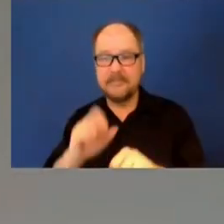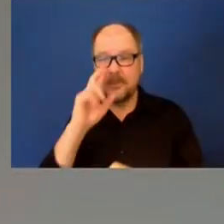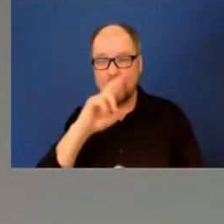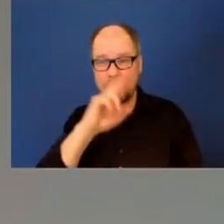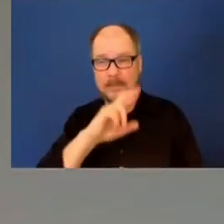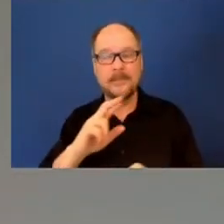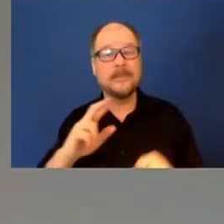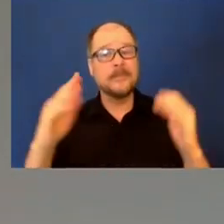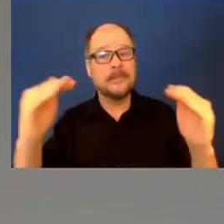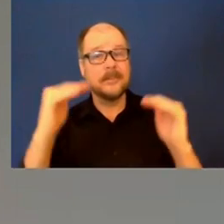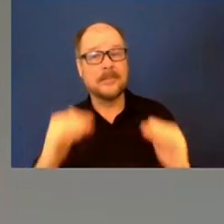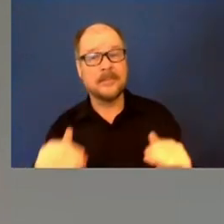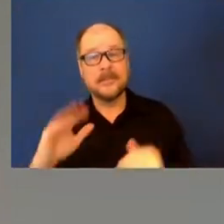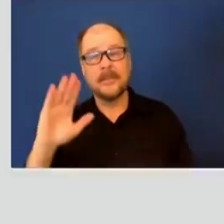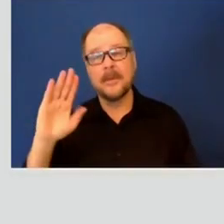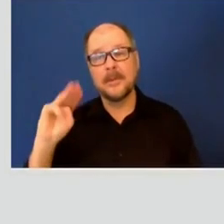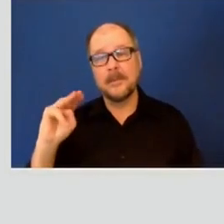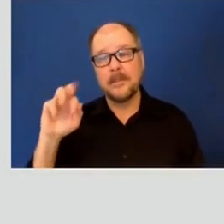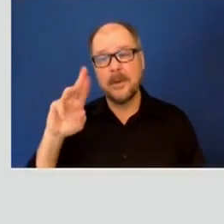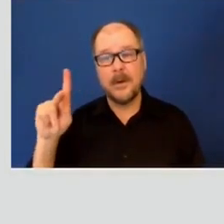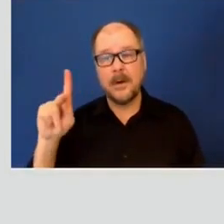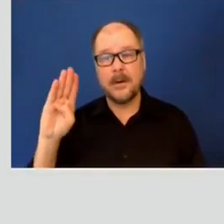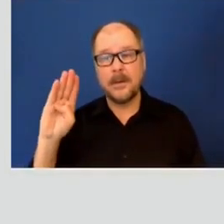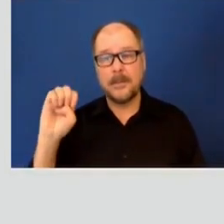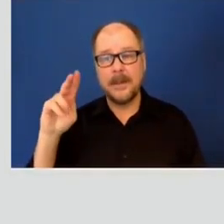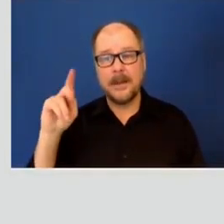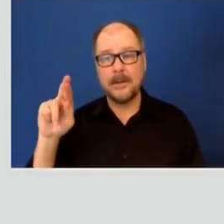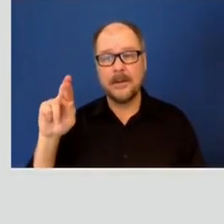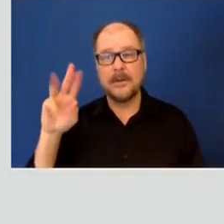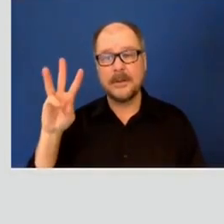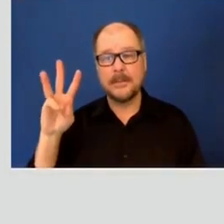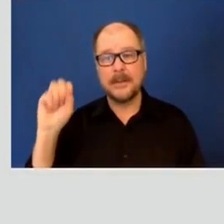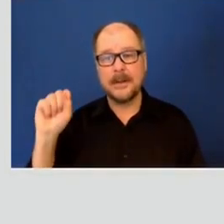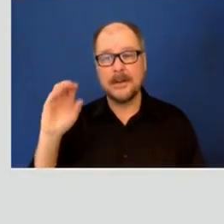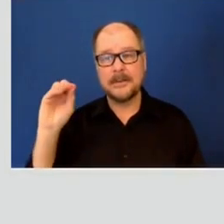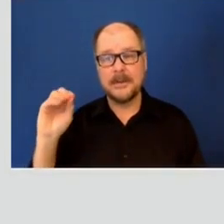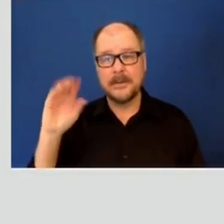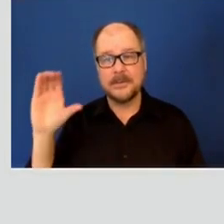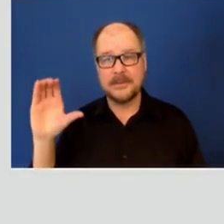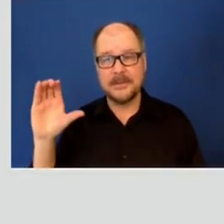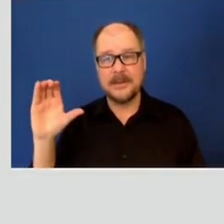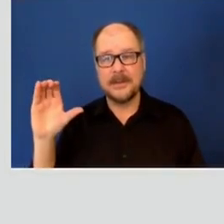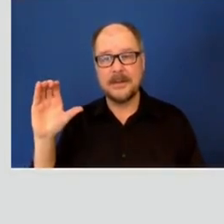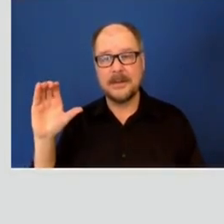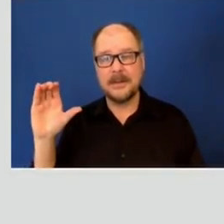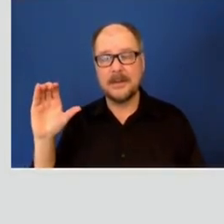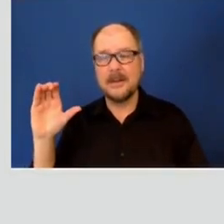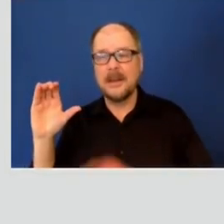Next question, Mark Becker, WSOC. Can Karen answer that question?